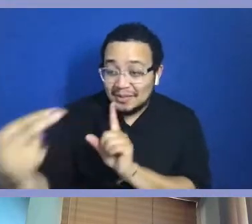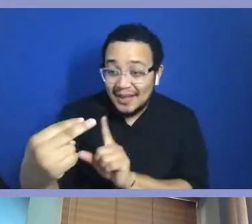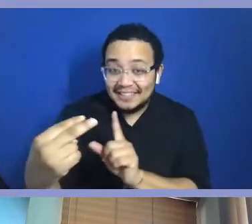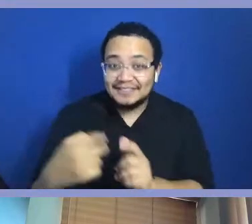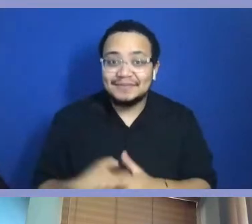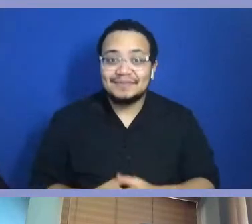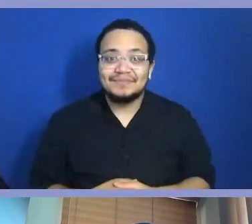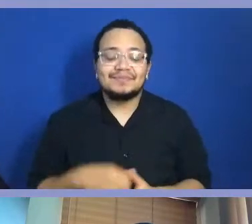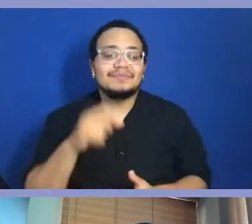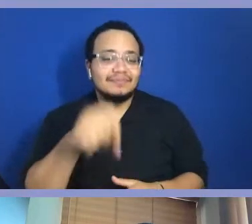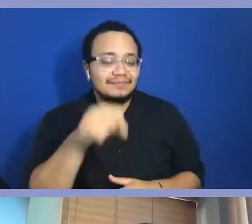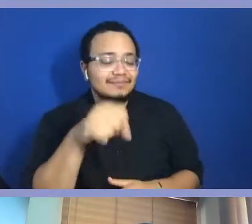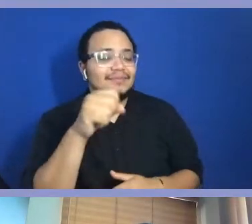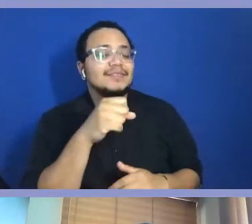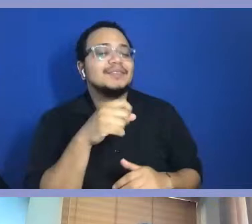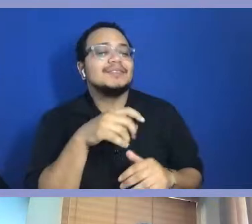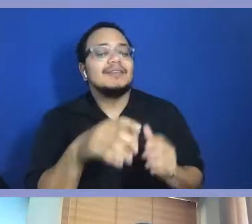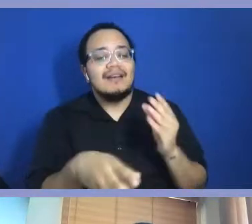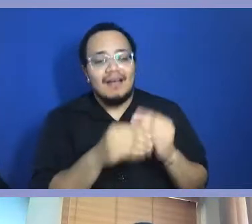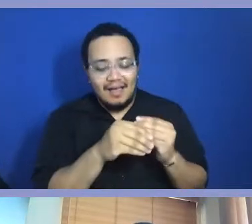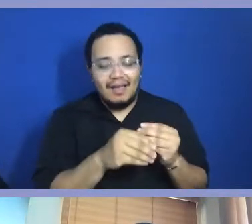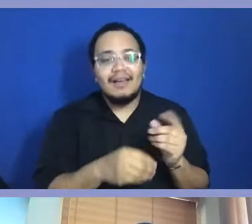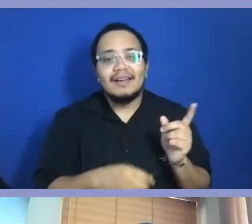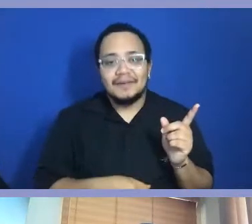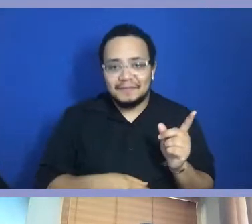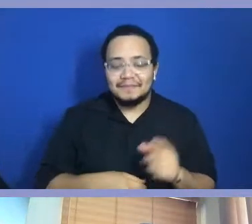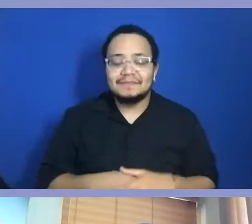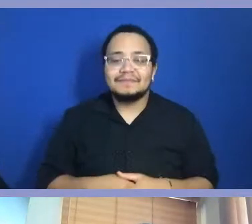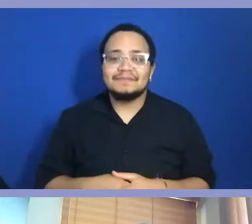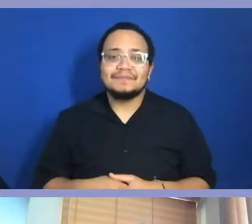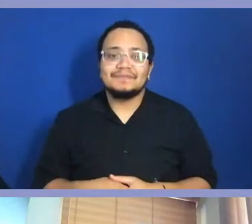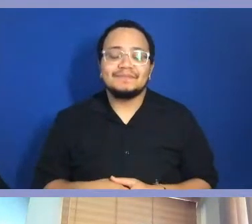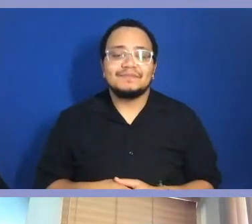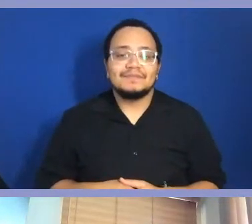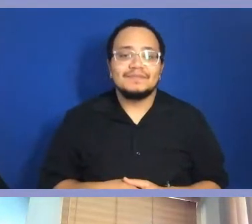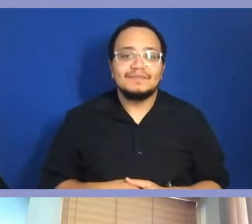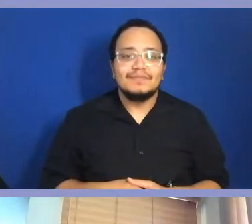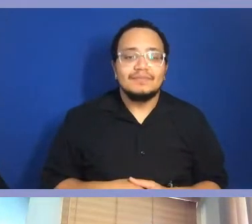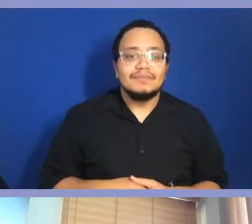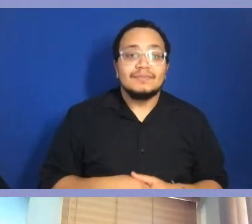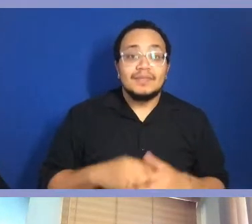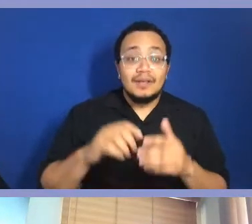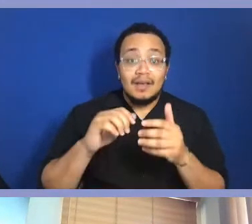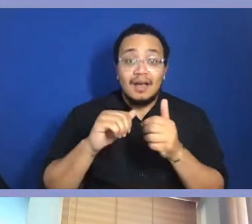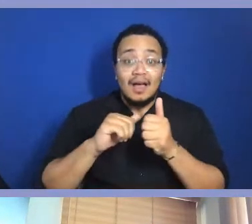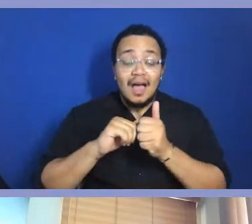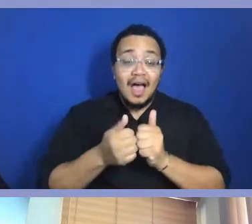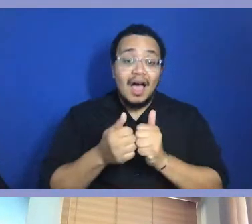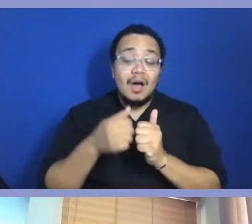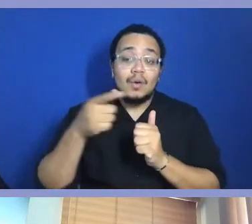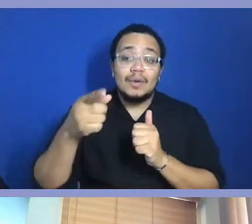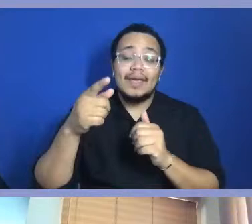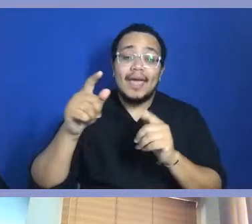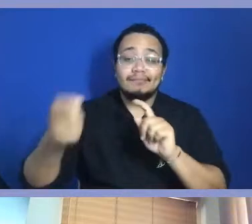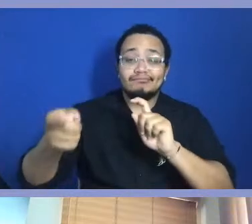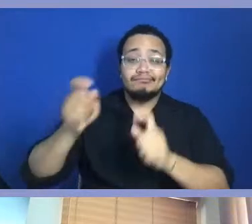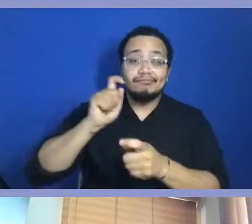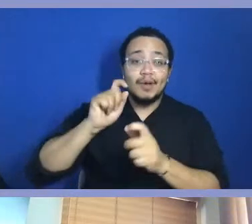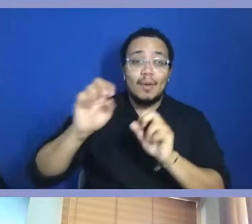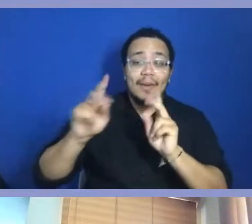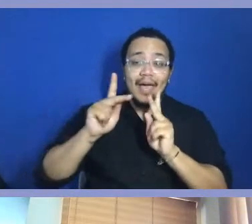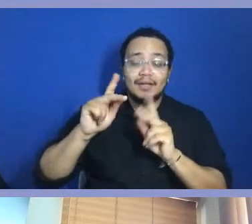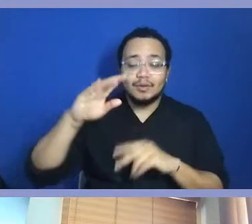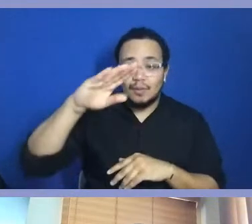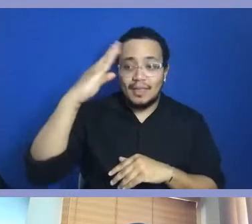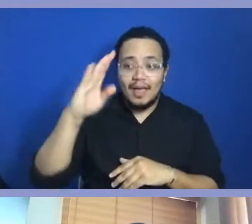know, to piggyback off what Ms. Sharon is saying, I think, you know, I think ways that we can pivot back to Black Broadway is just,